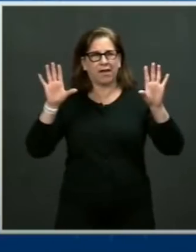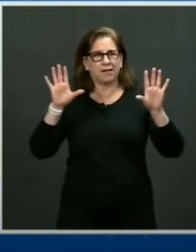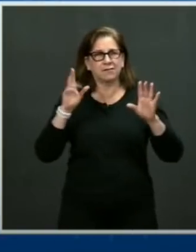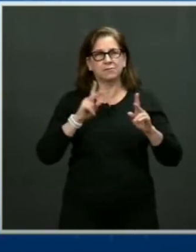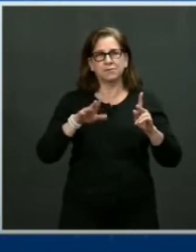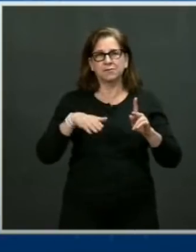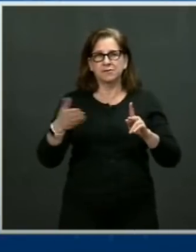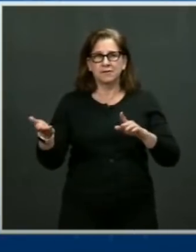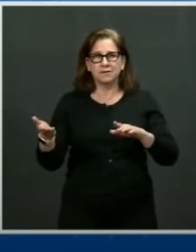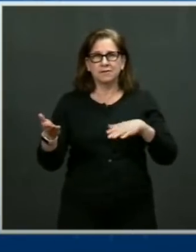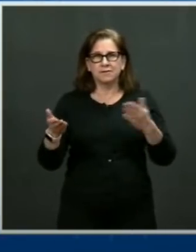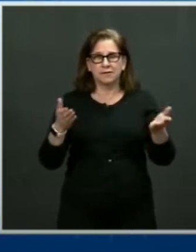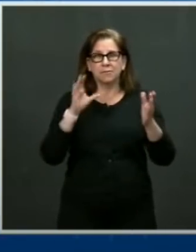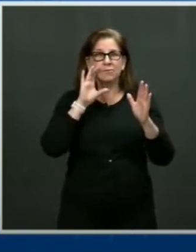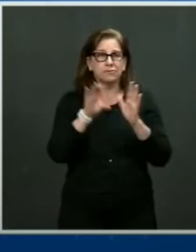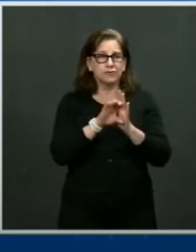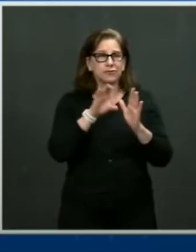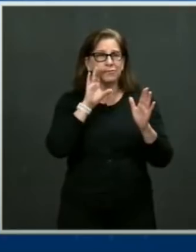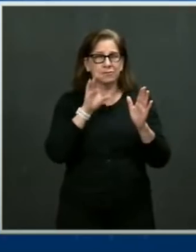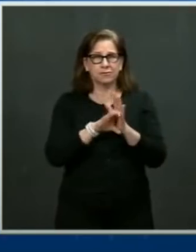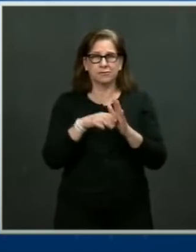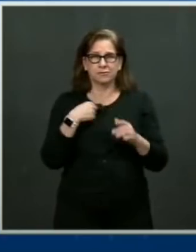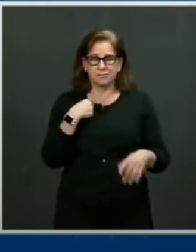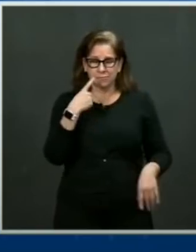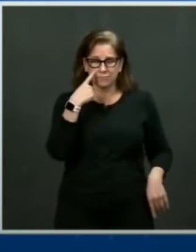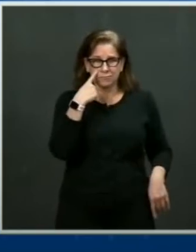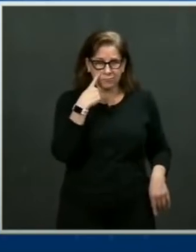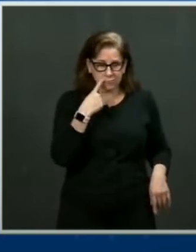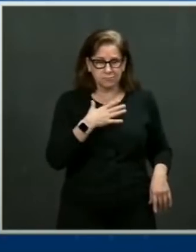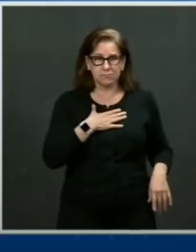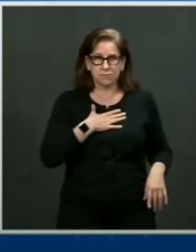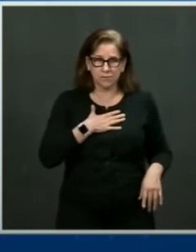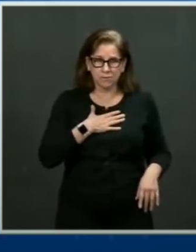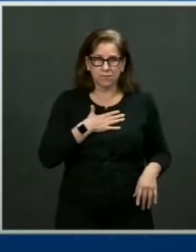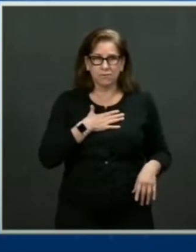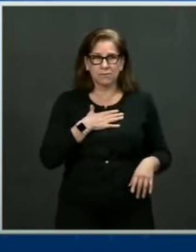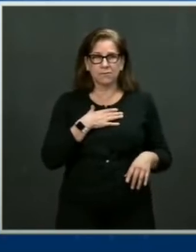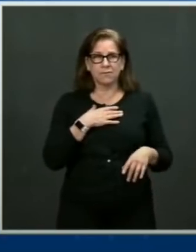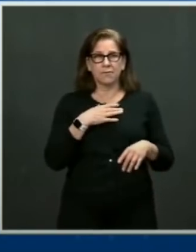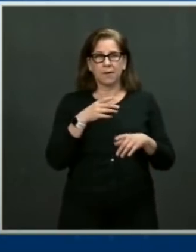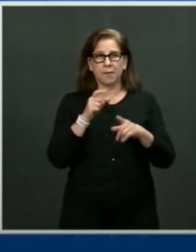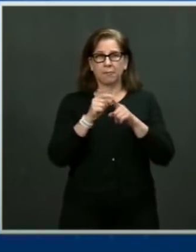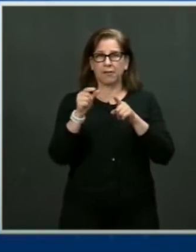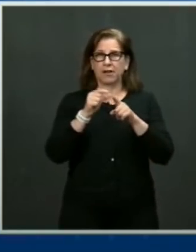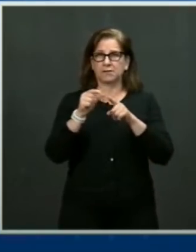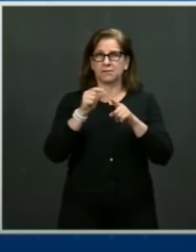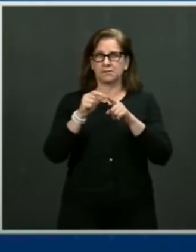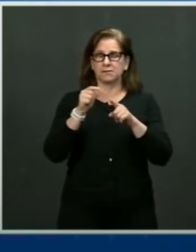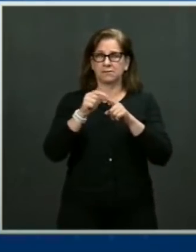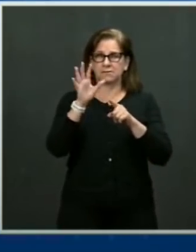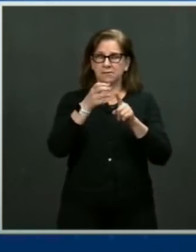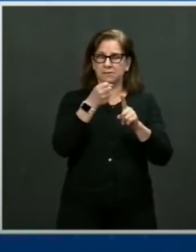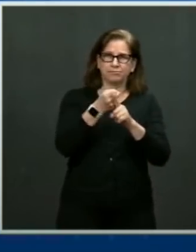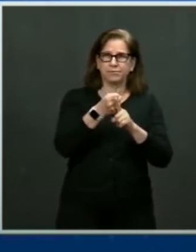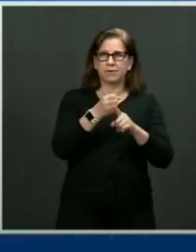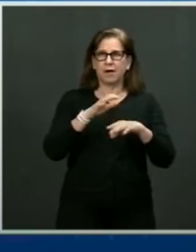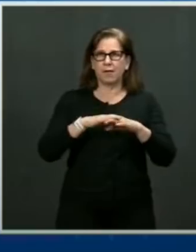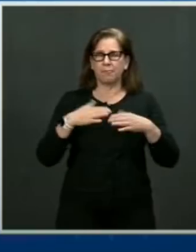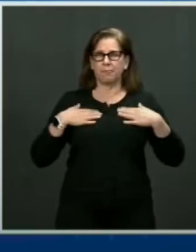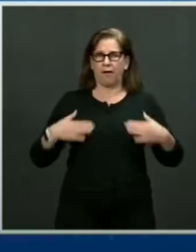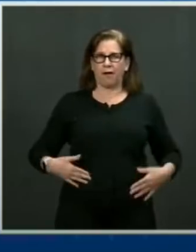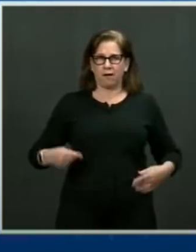I have seen with my own two eyes what a bullet can do to the human body. I have held hands